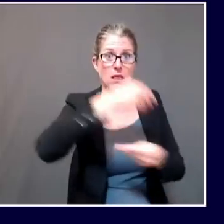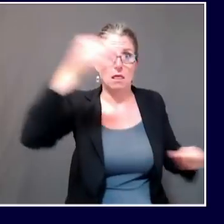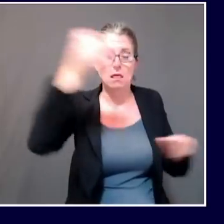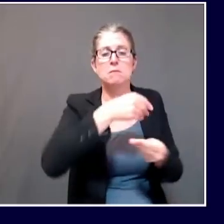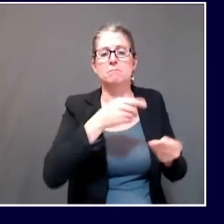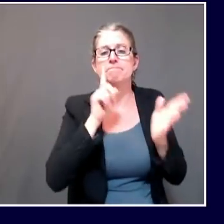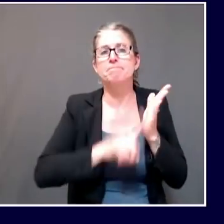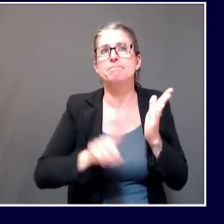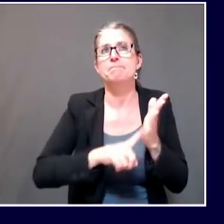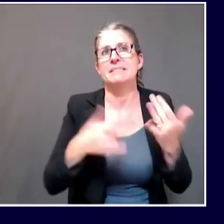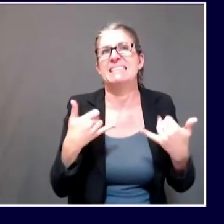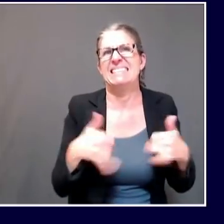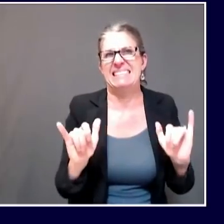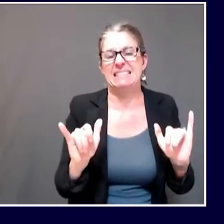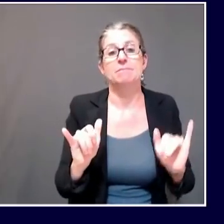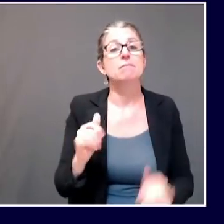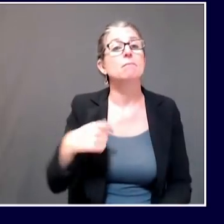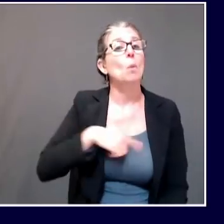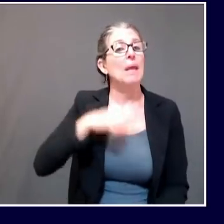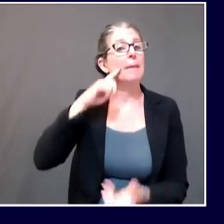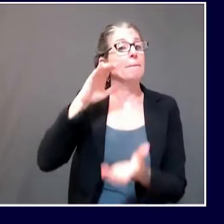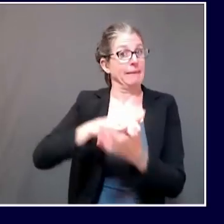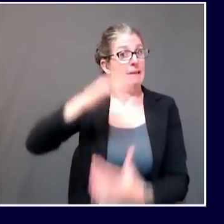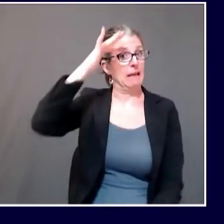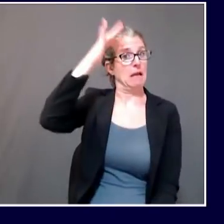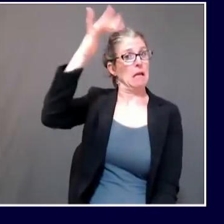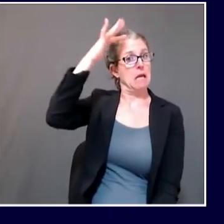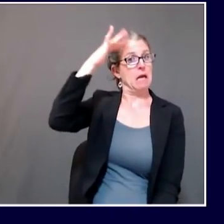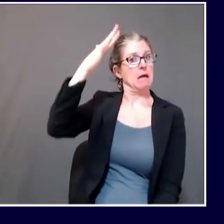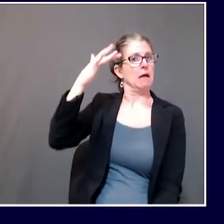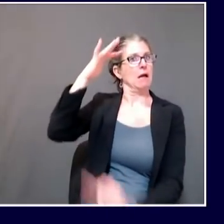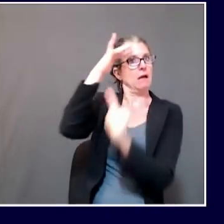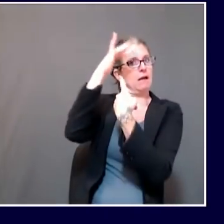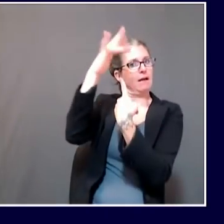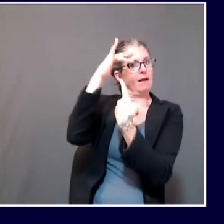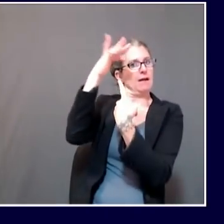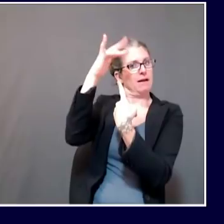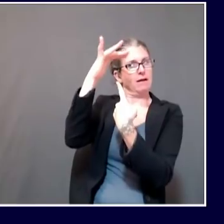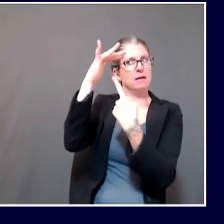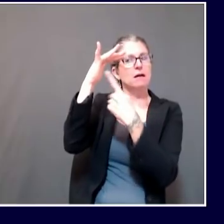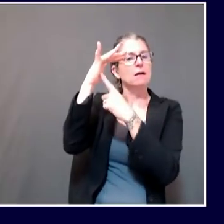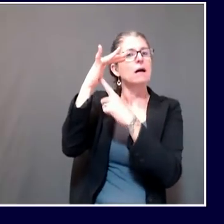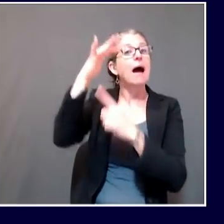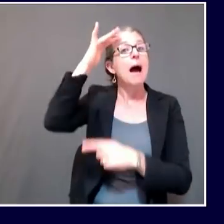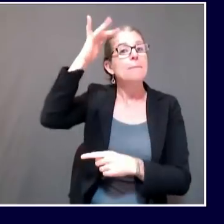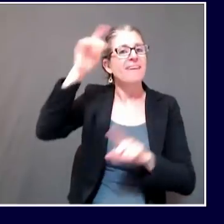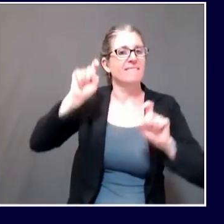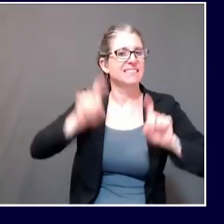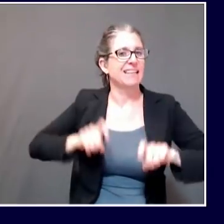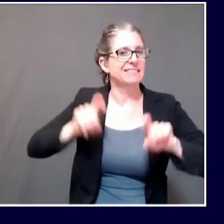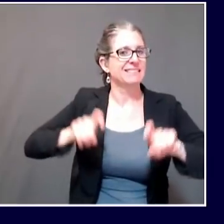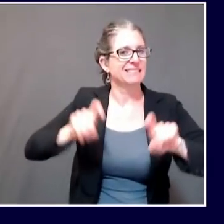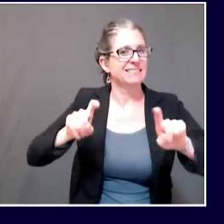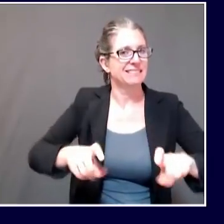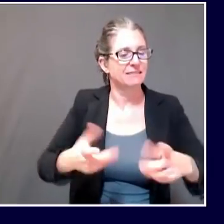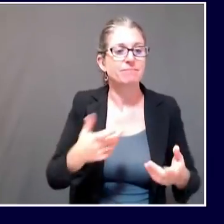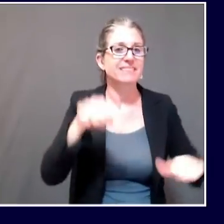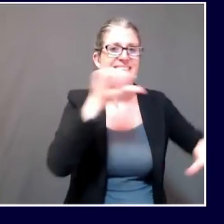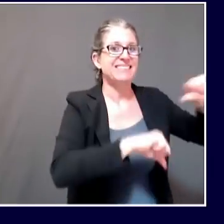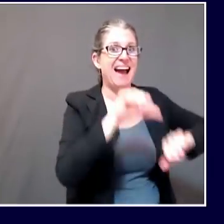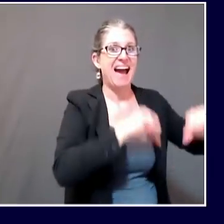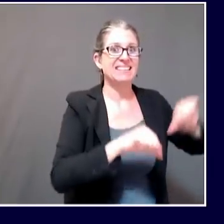but as with any scientific endeavor, we've got to have more than just reports and unconfirmed